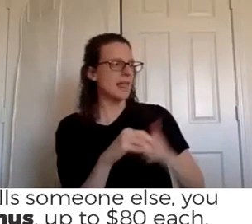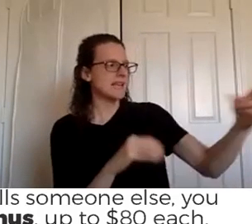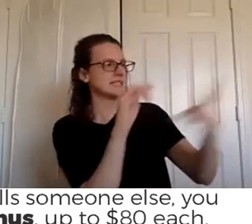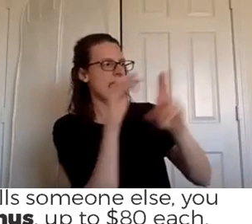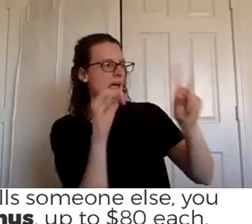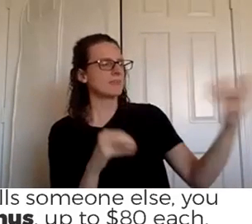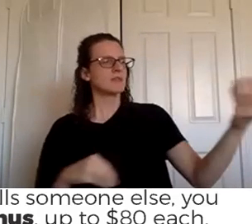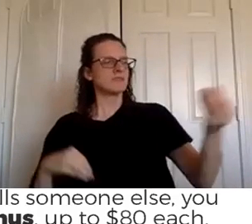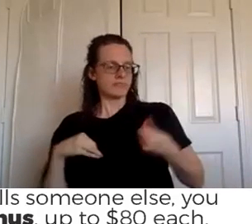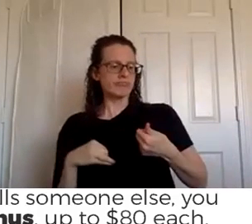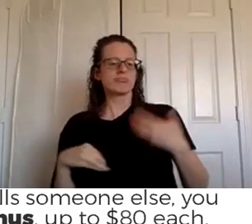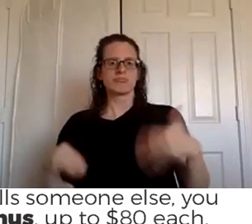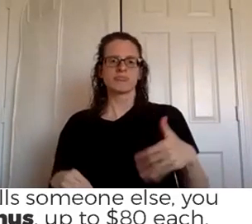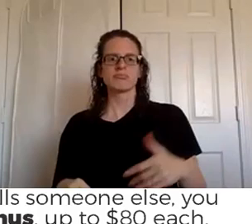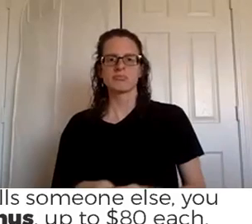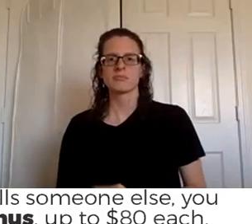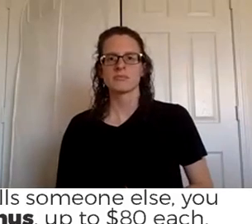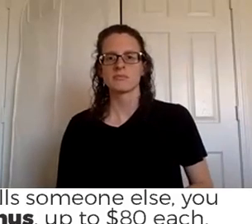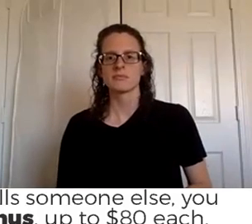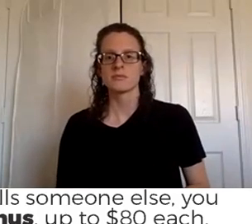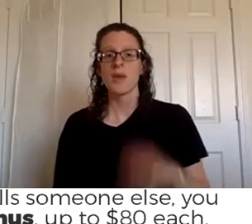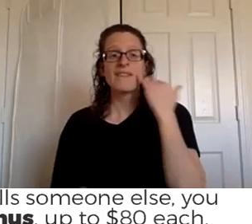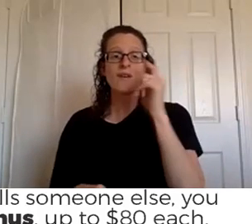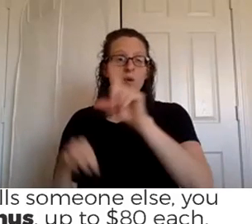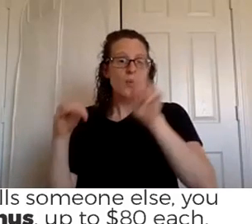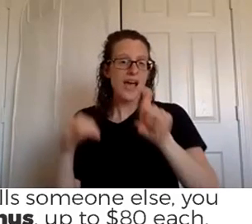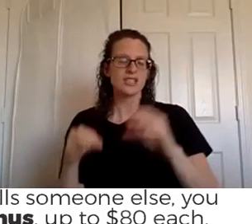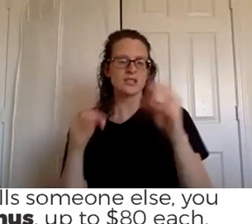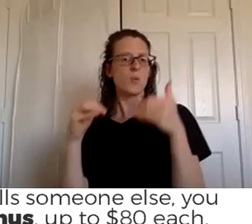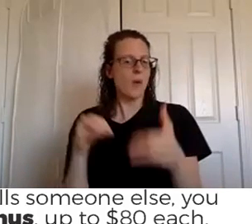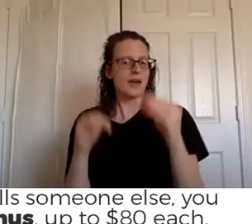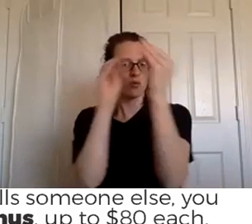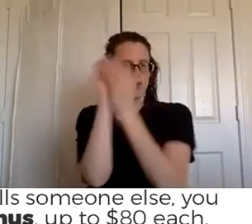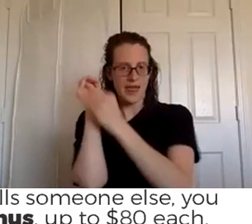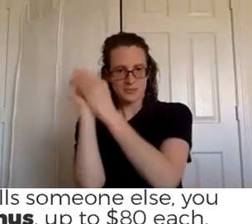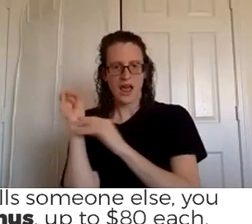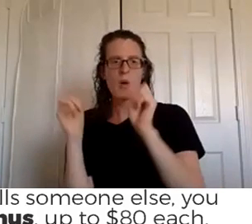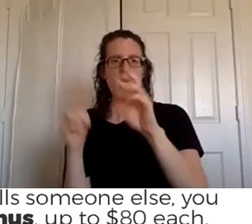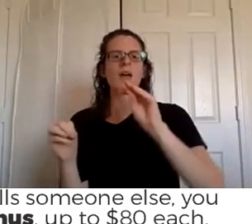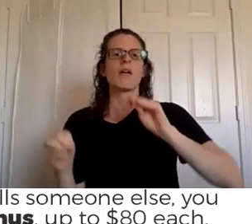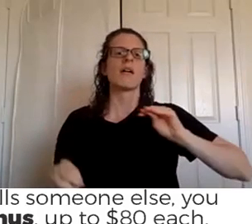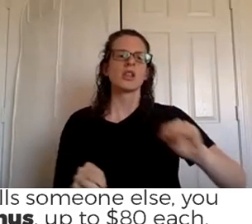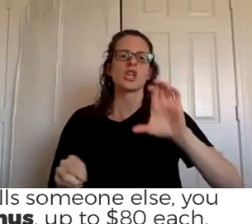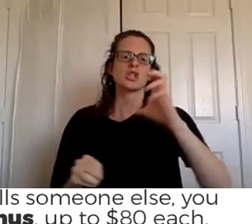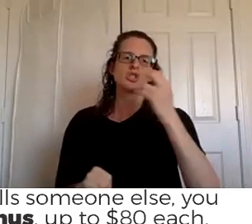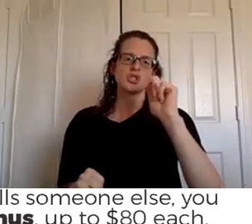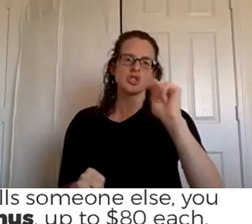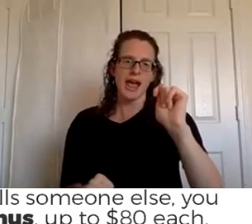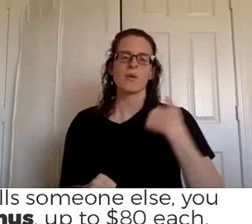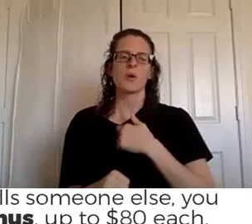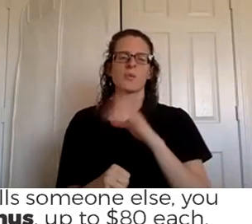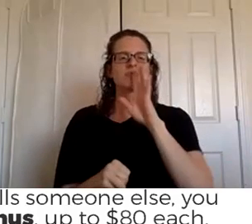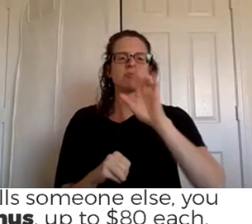questions about this please um write them down jot them down or enter them in the chat and we'll try to answer them at the end okay